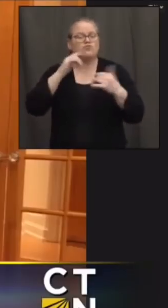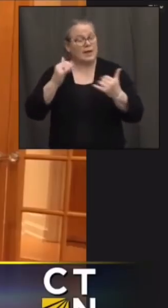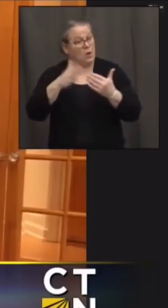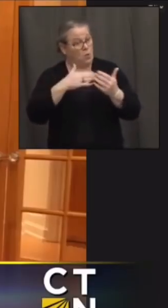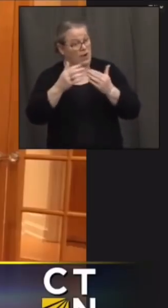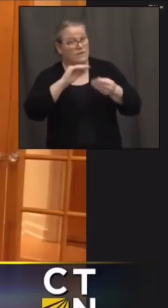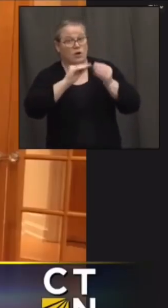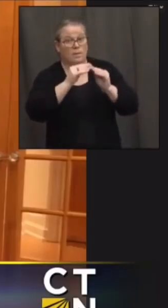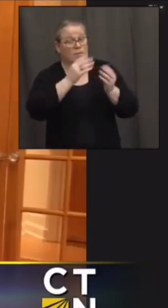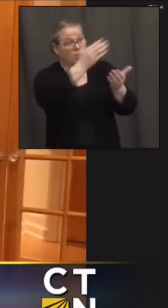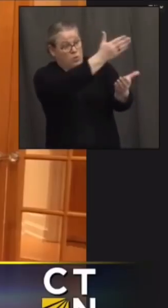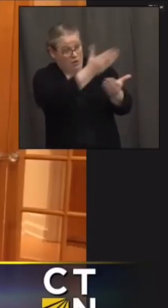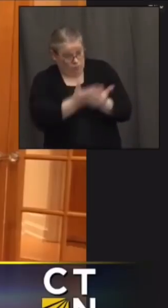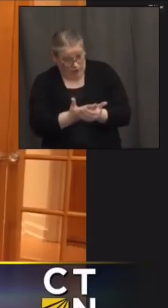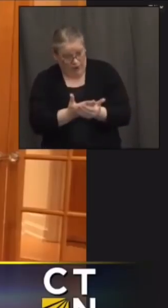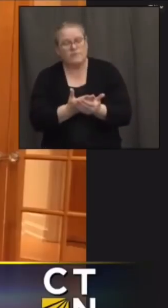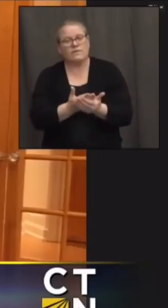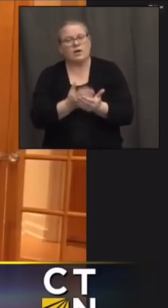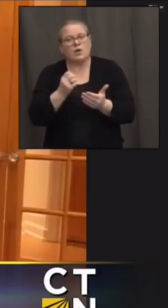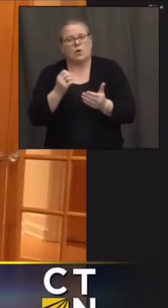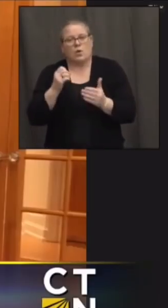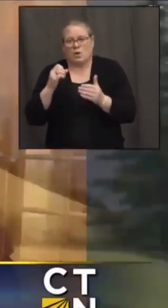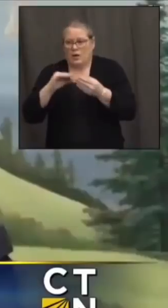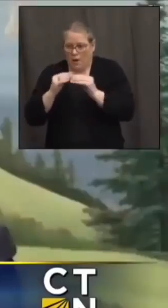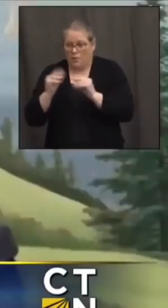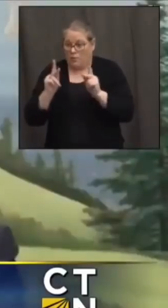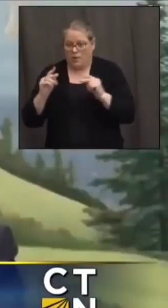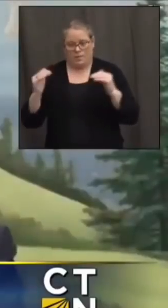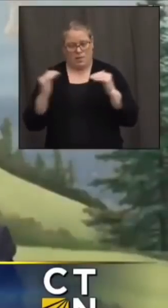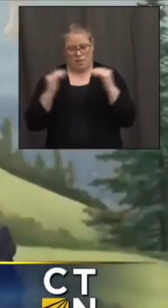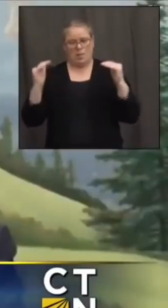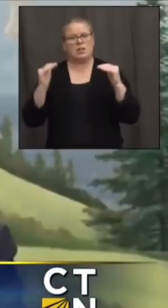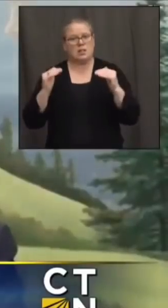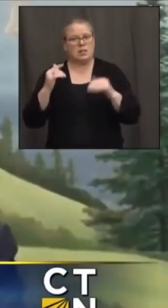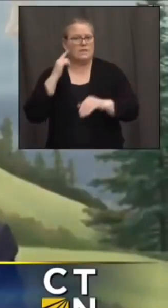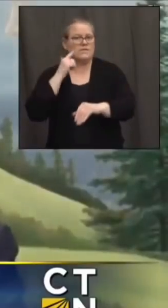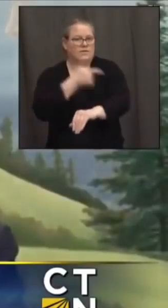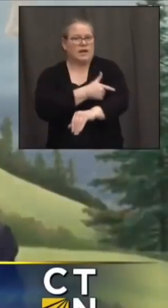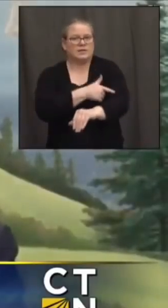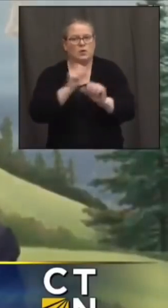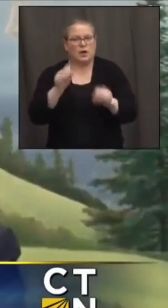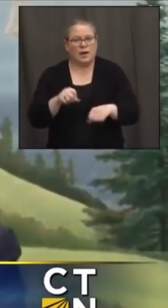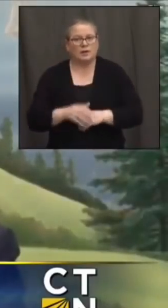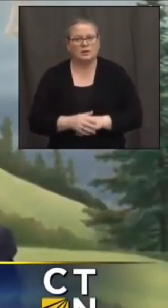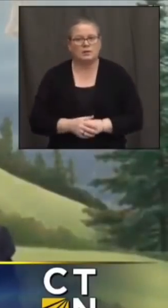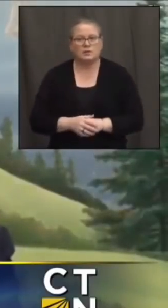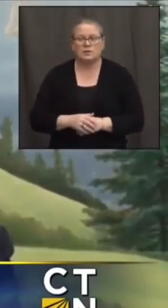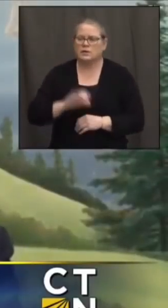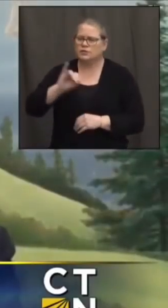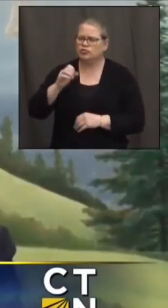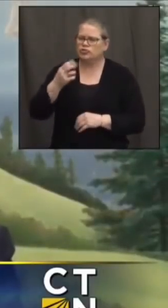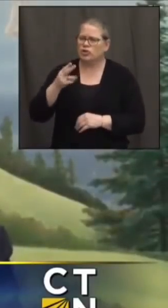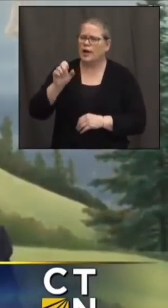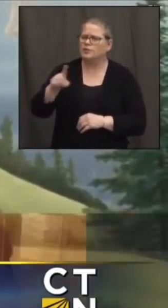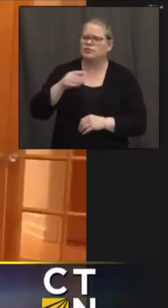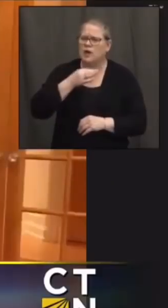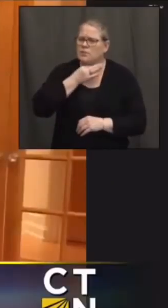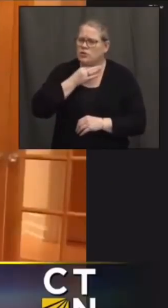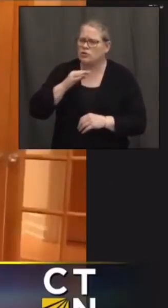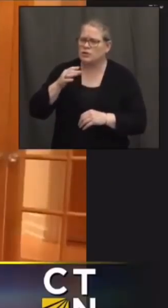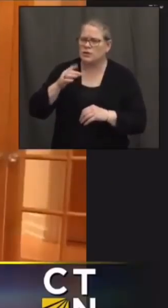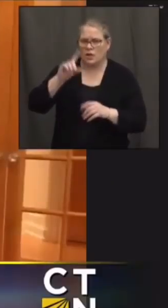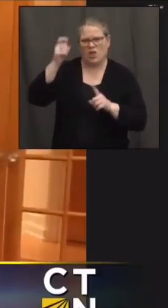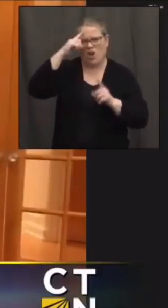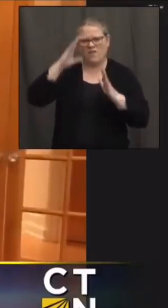coming into the state increase hey josh any timing on the neighborhood um pharmacies yeah so